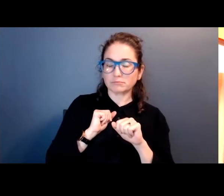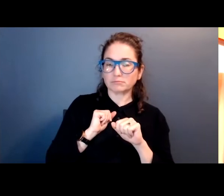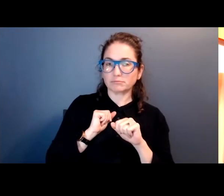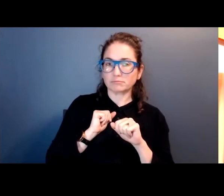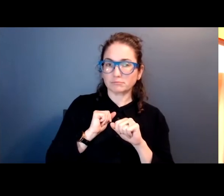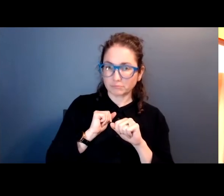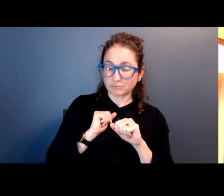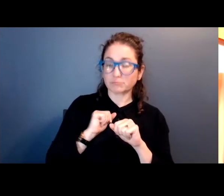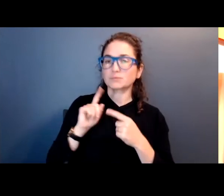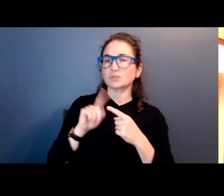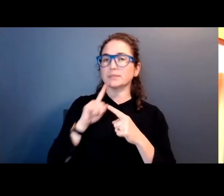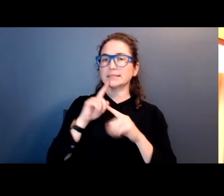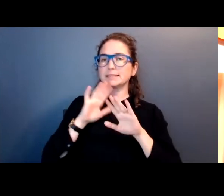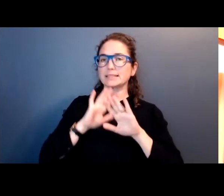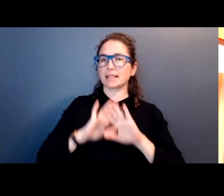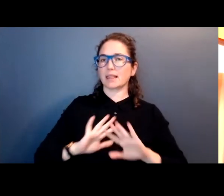To be still.